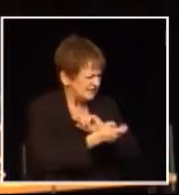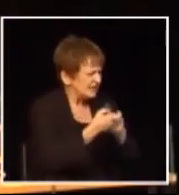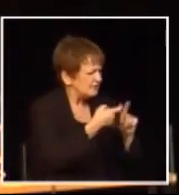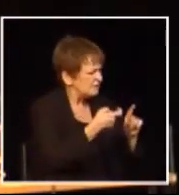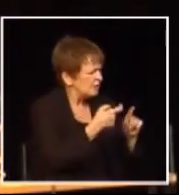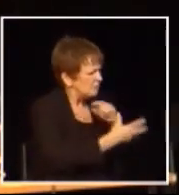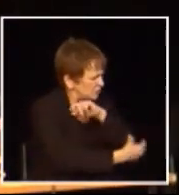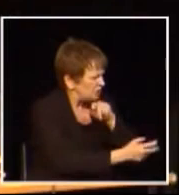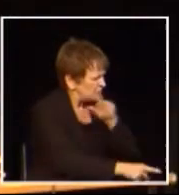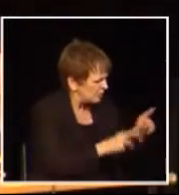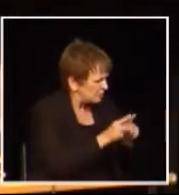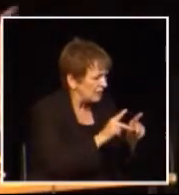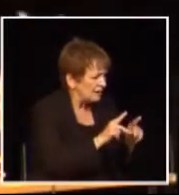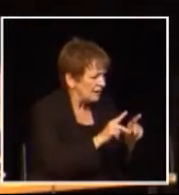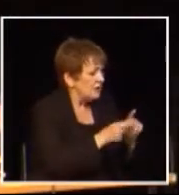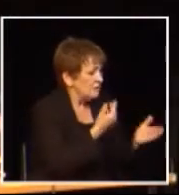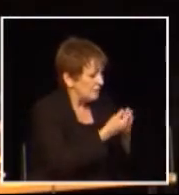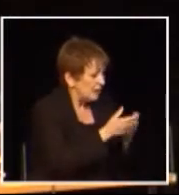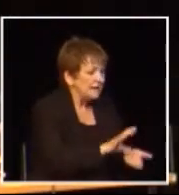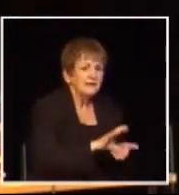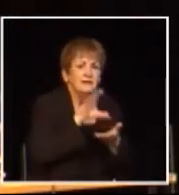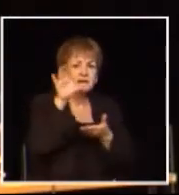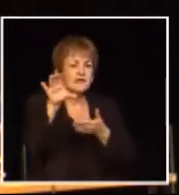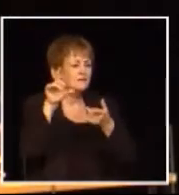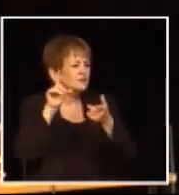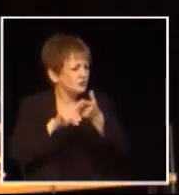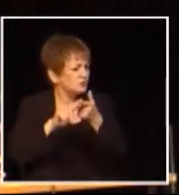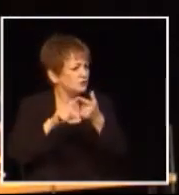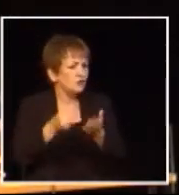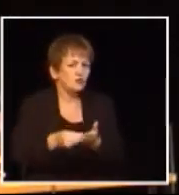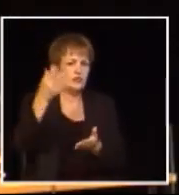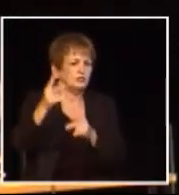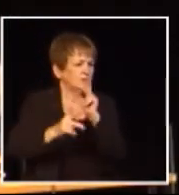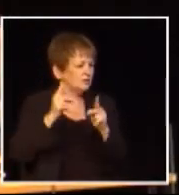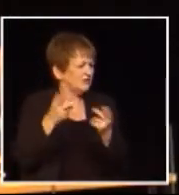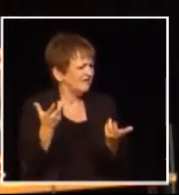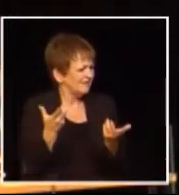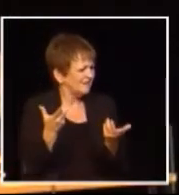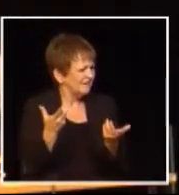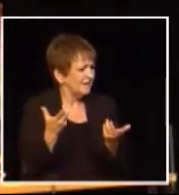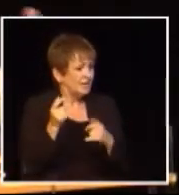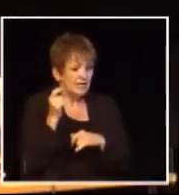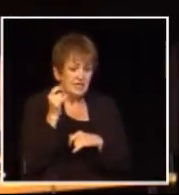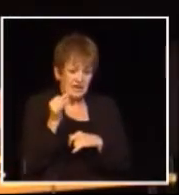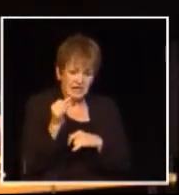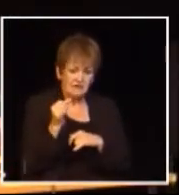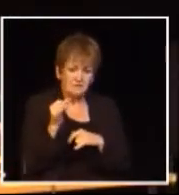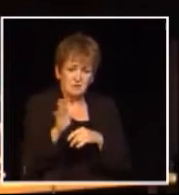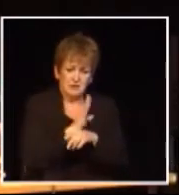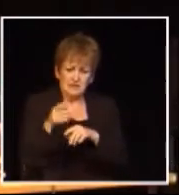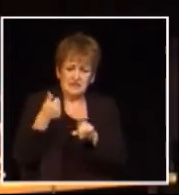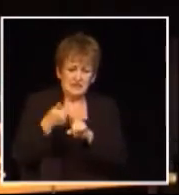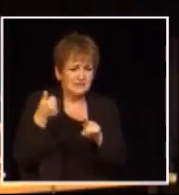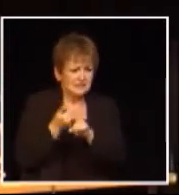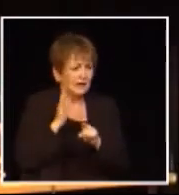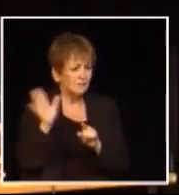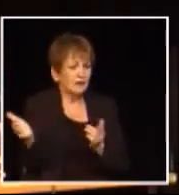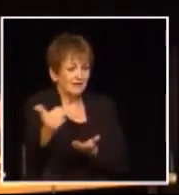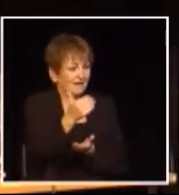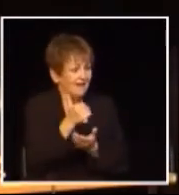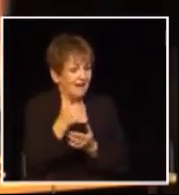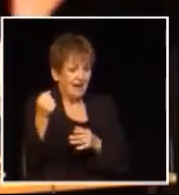the rich we're not against giving businesses a tax break but as Bill said give it to businesses that create jobs here in British Columbia